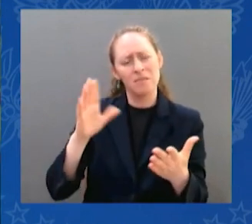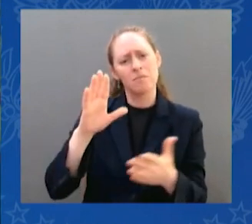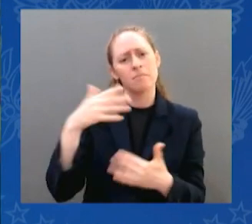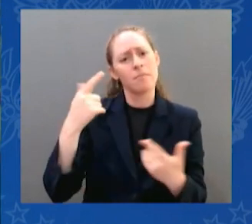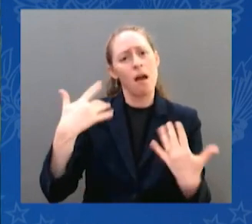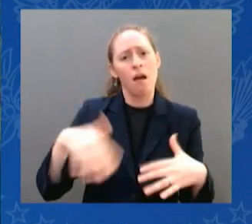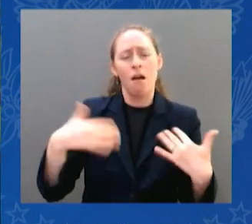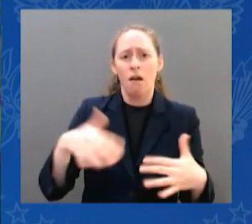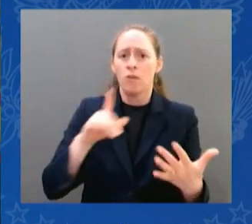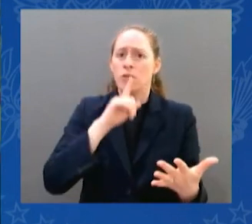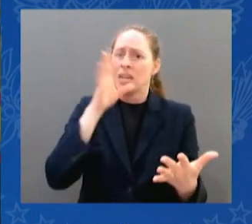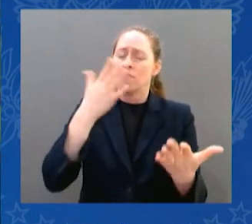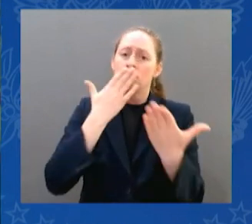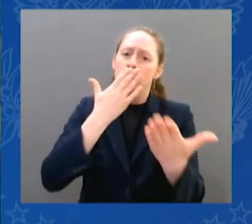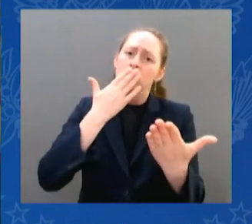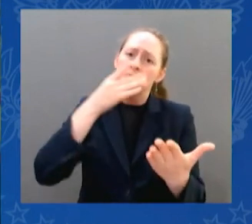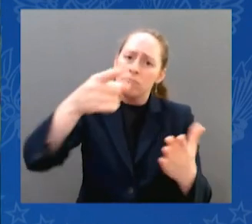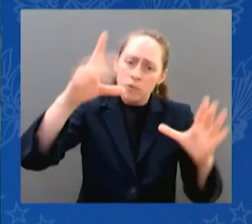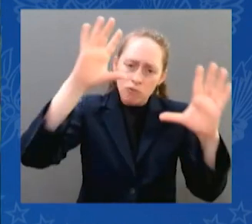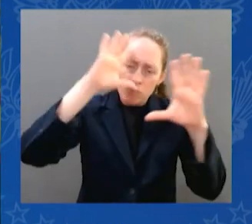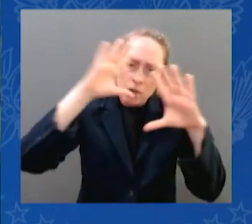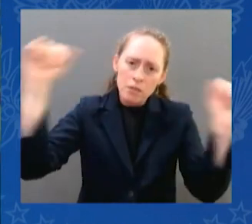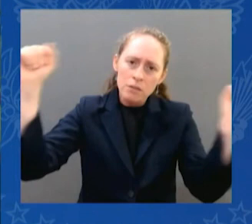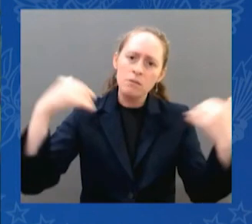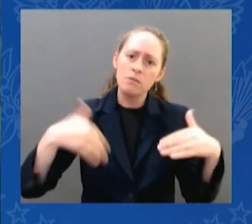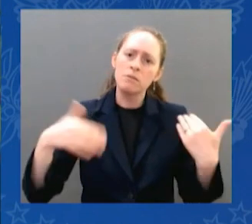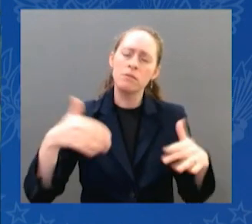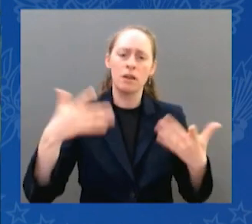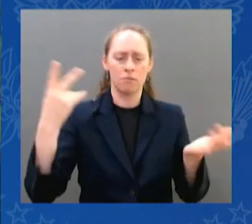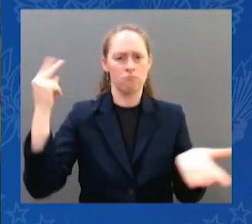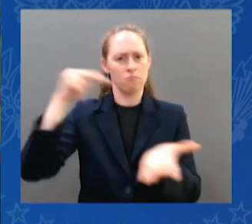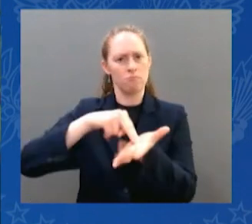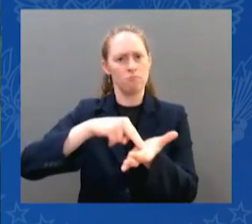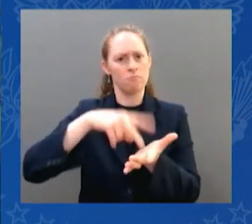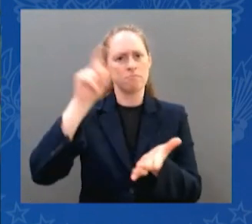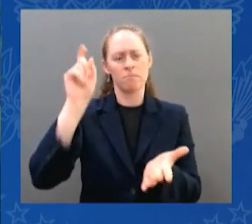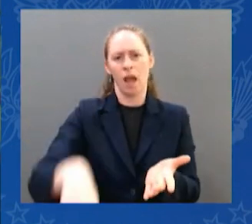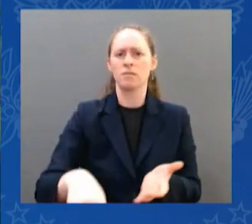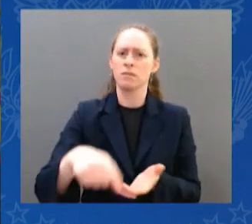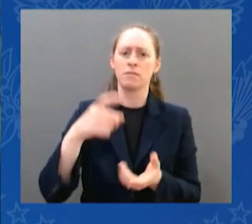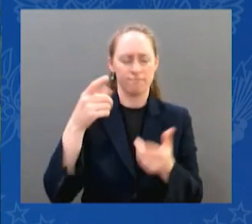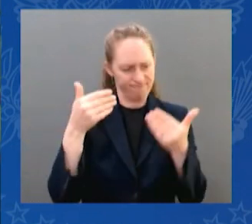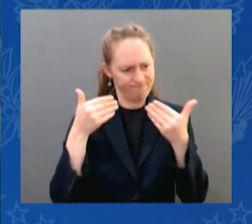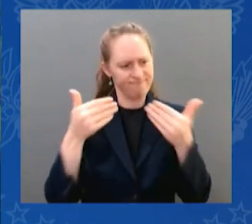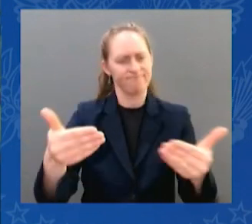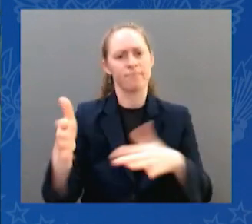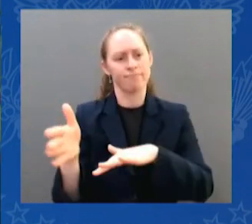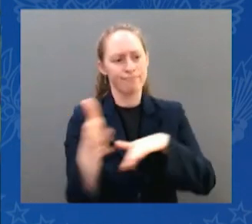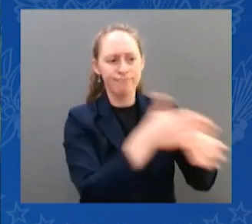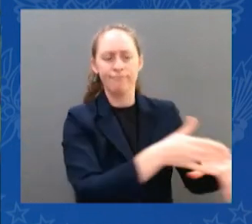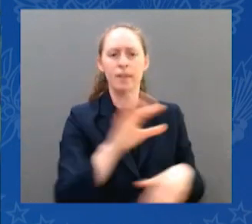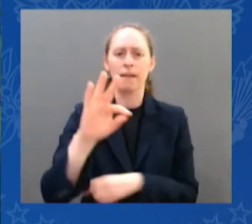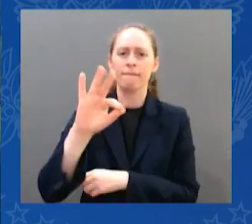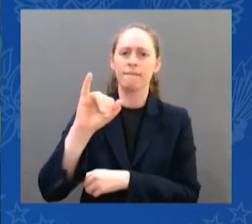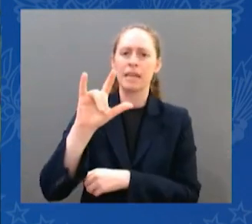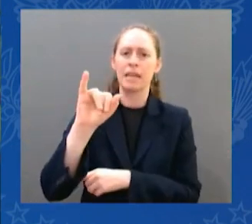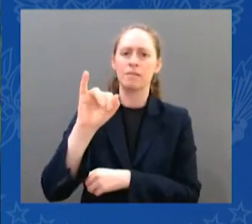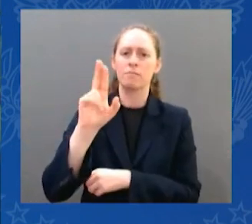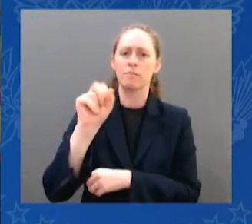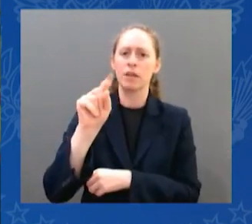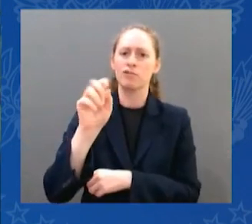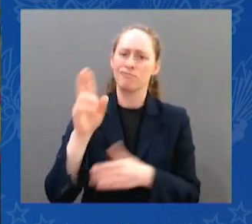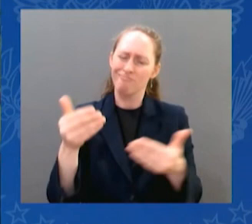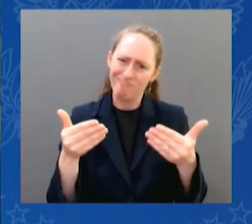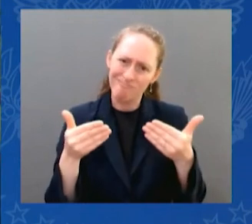filibuster that's preventing the majority of senators. And it is the majority of senators who want to speak on behalf of the